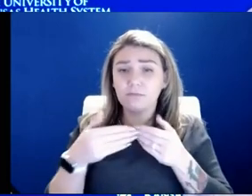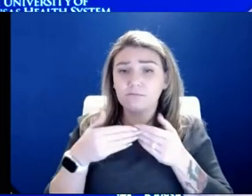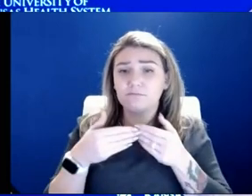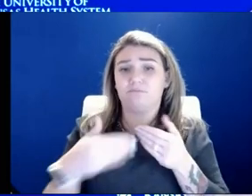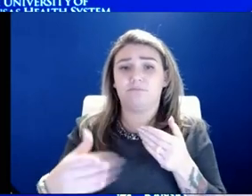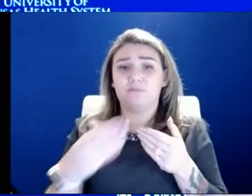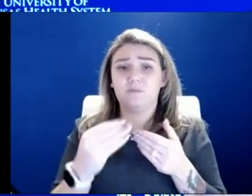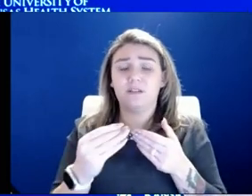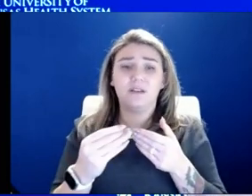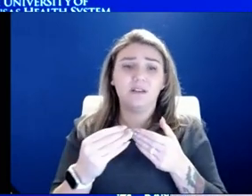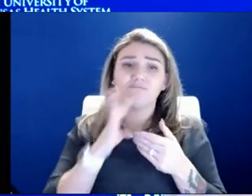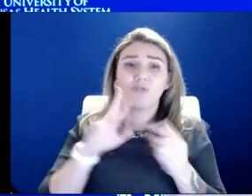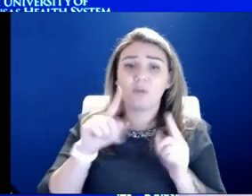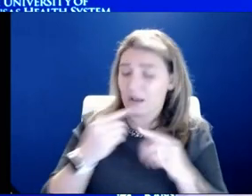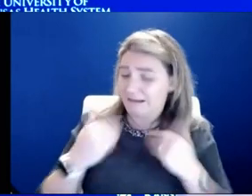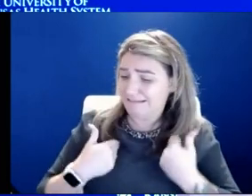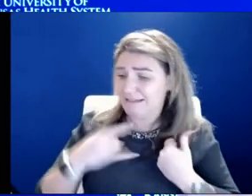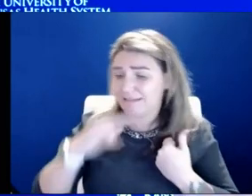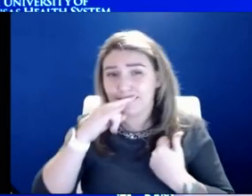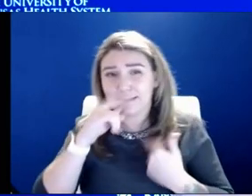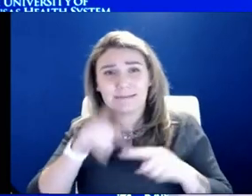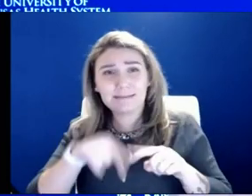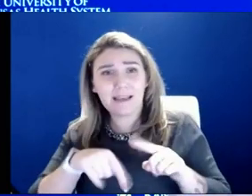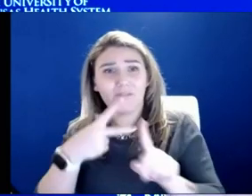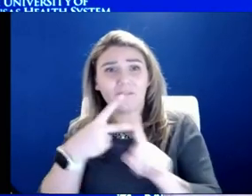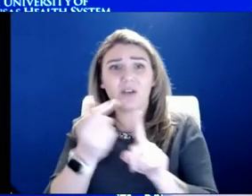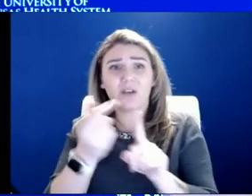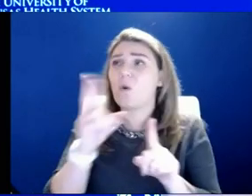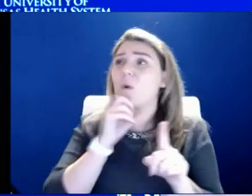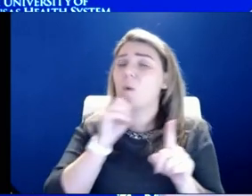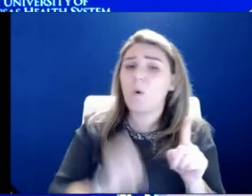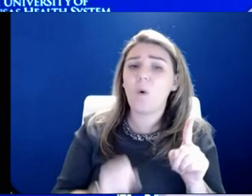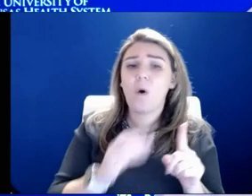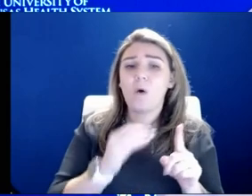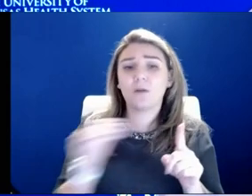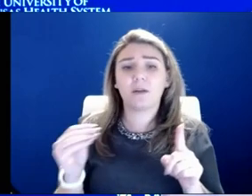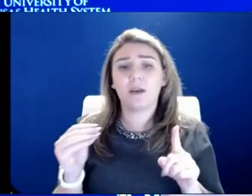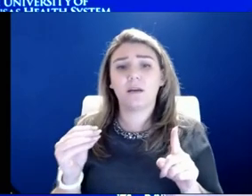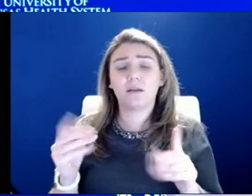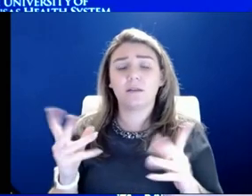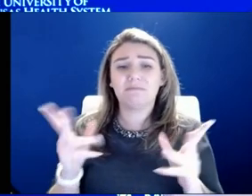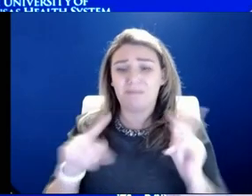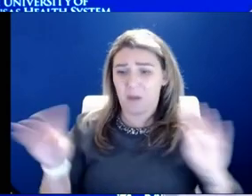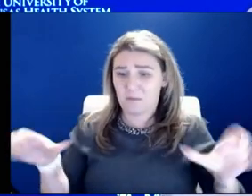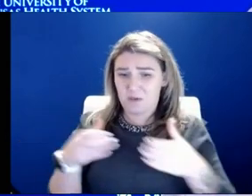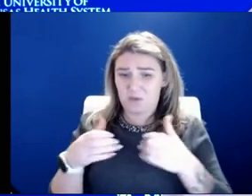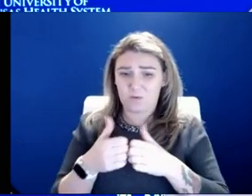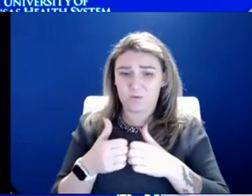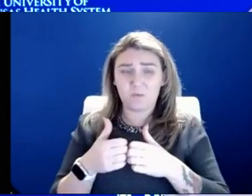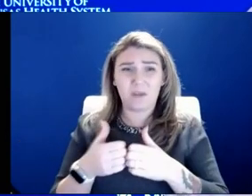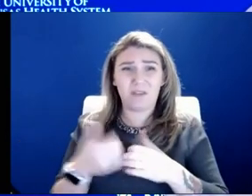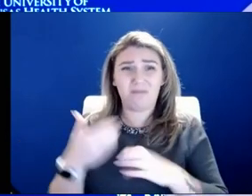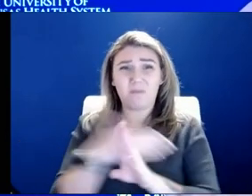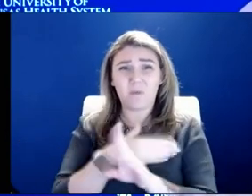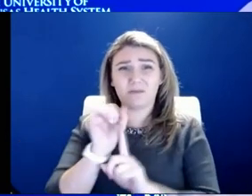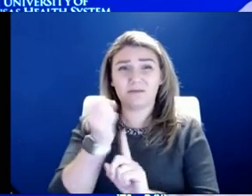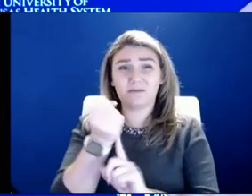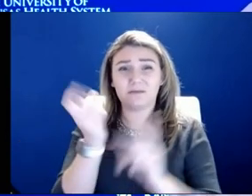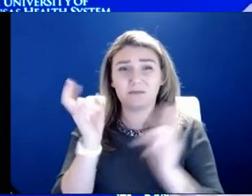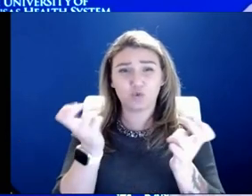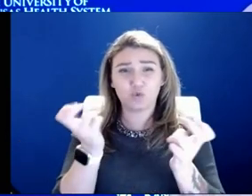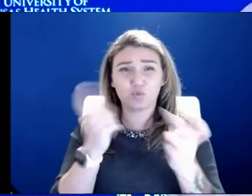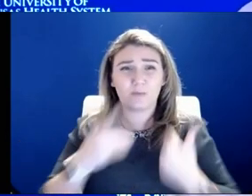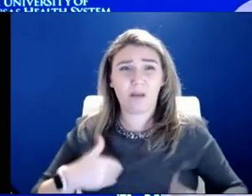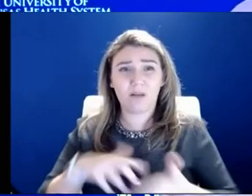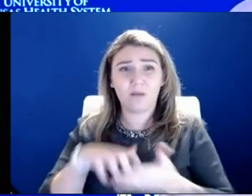either young children who can't be vaccinated or even those older and those older populations with comorbidities. It's important to get those vaccines